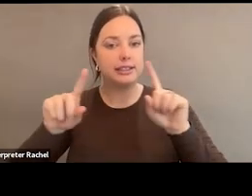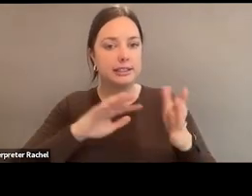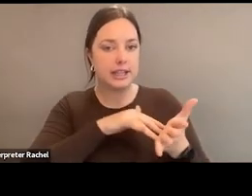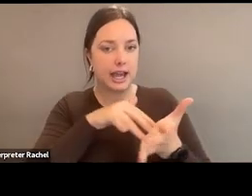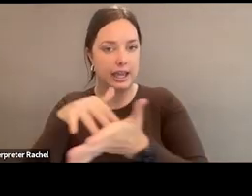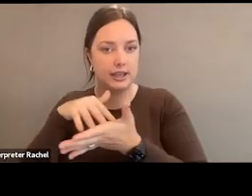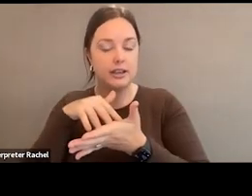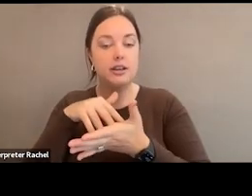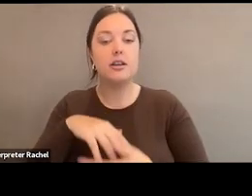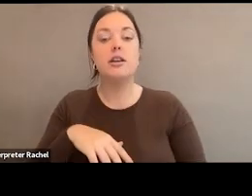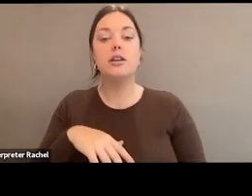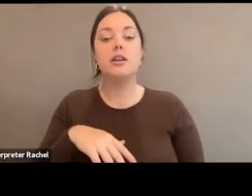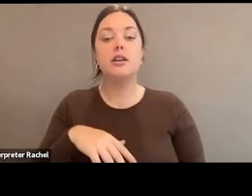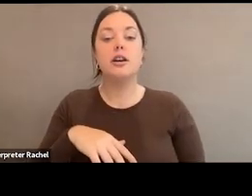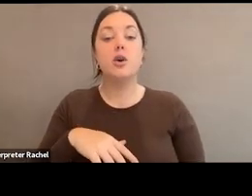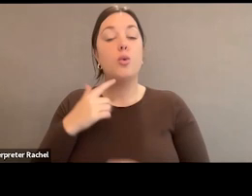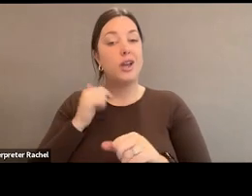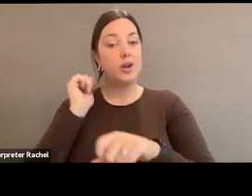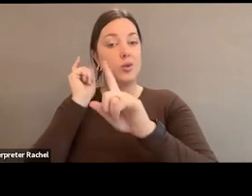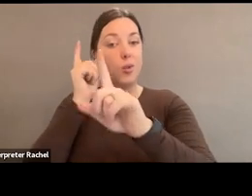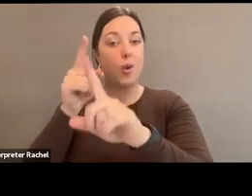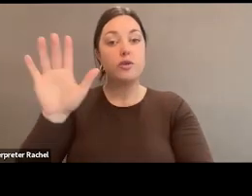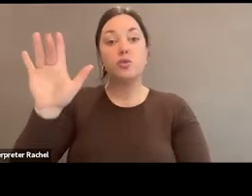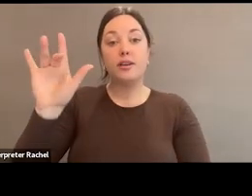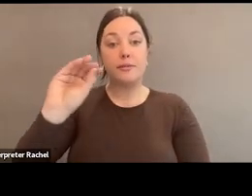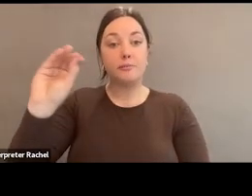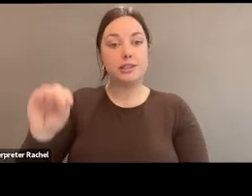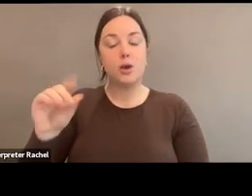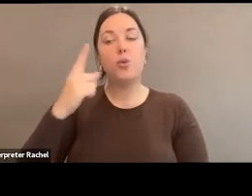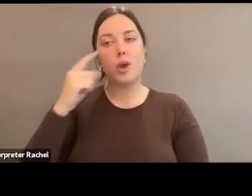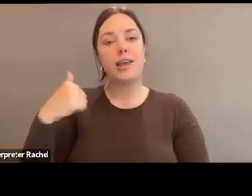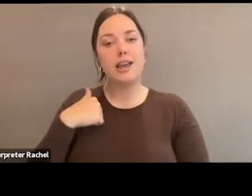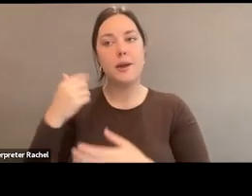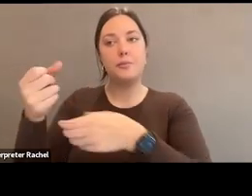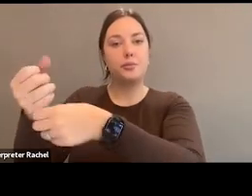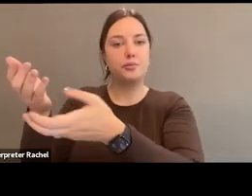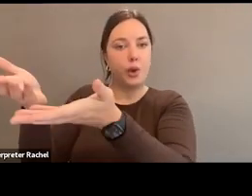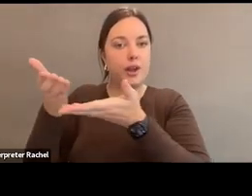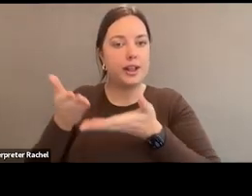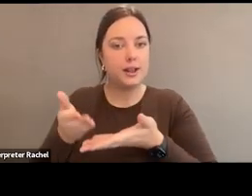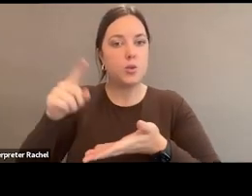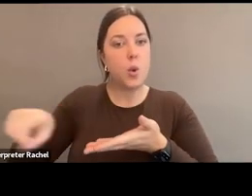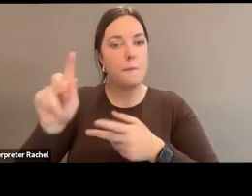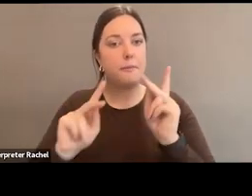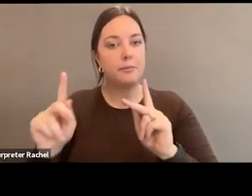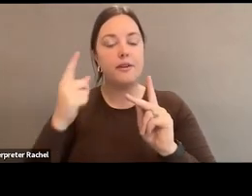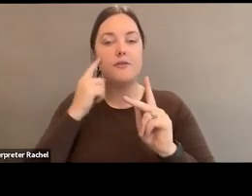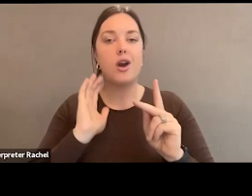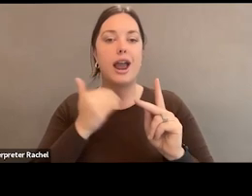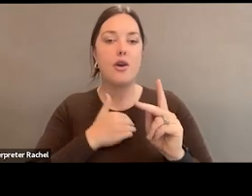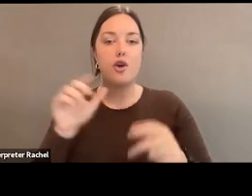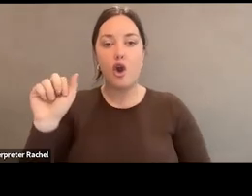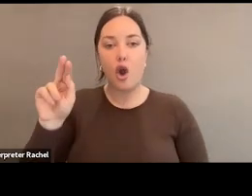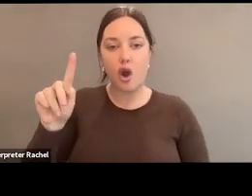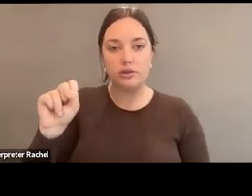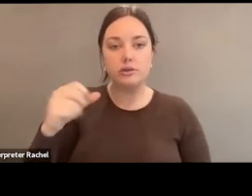of making that 25% so that we can bring that reality into this economic success story for all of our arts and culture